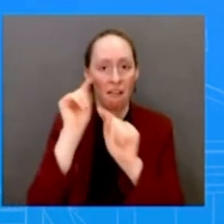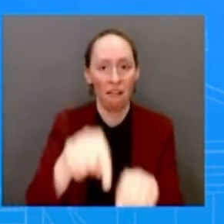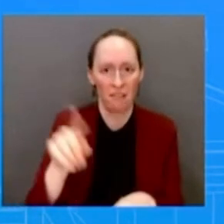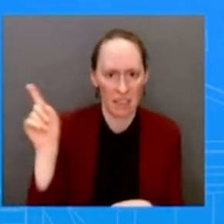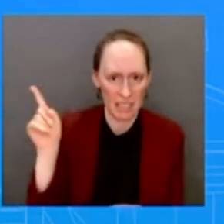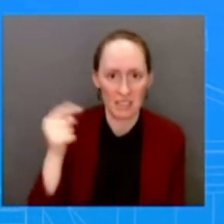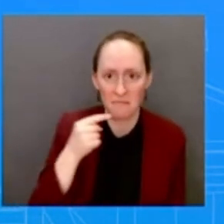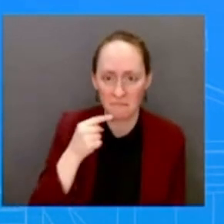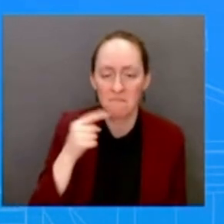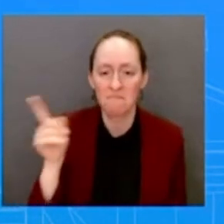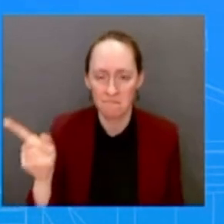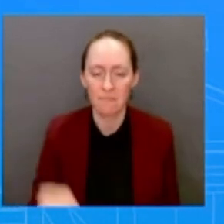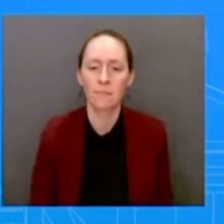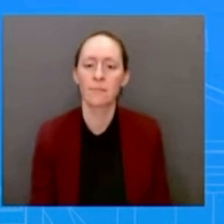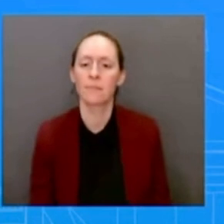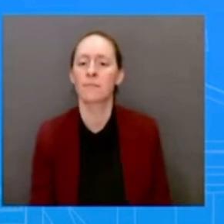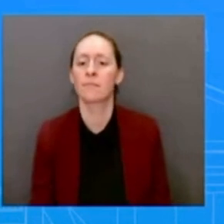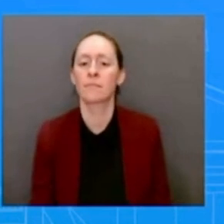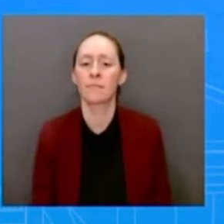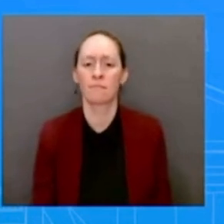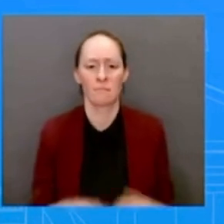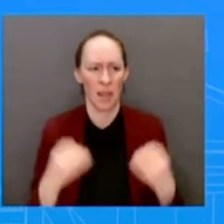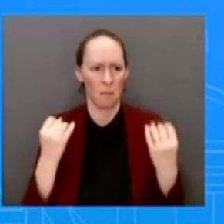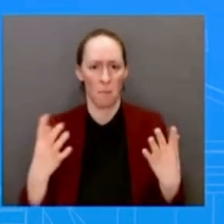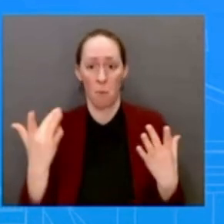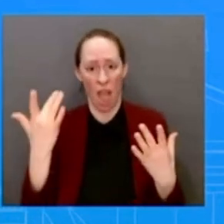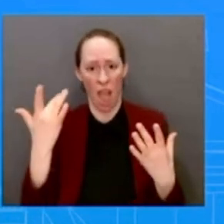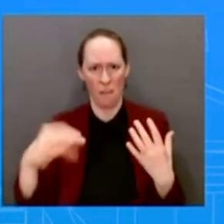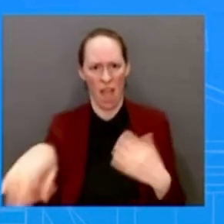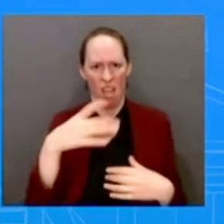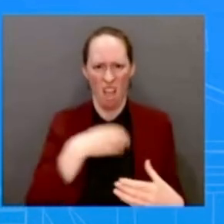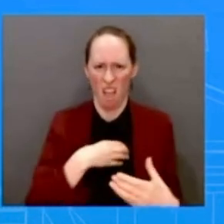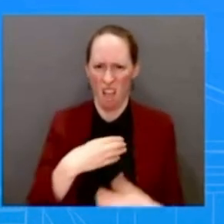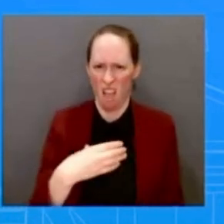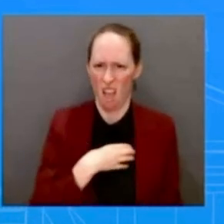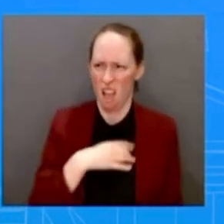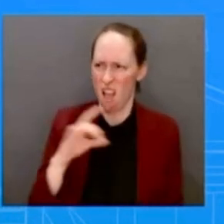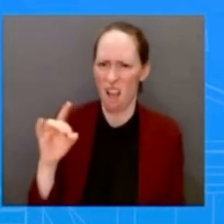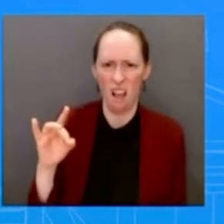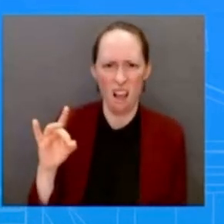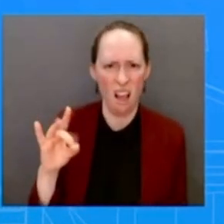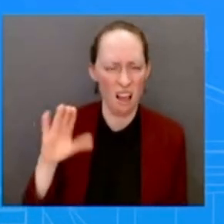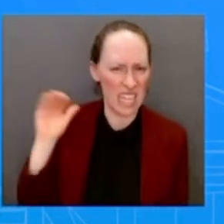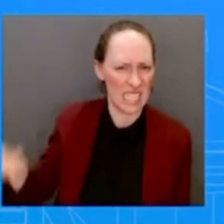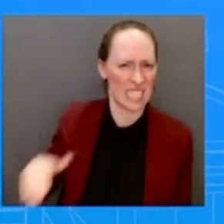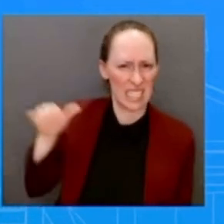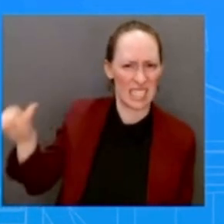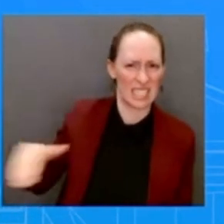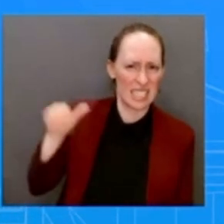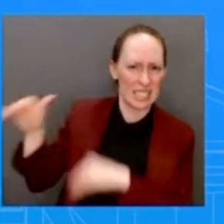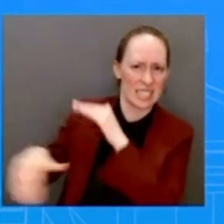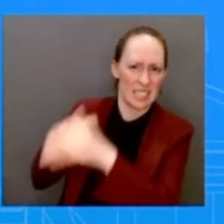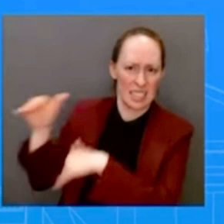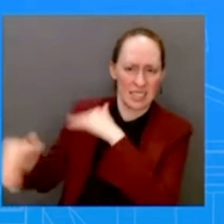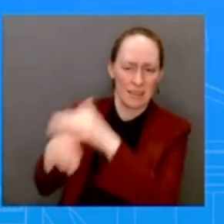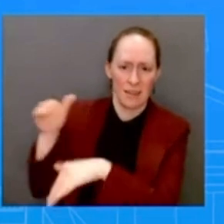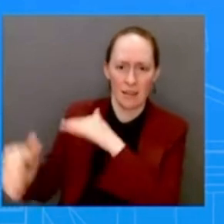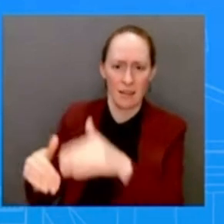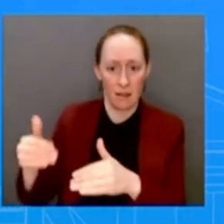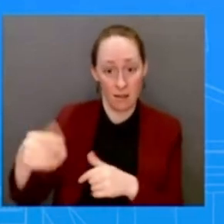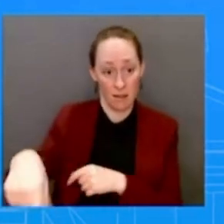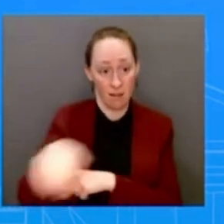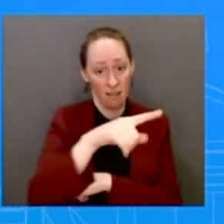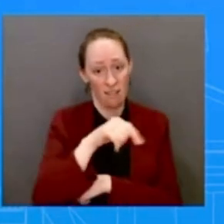And it would appear that this is one of those national events where people will not be satisfied until the president himself goes there, even if you have all of your